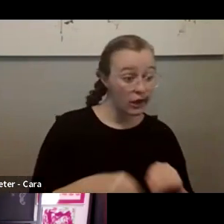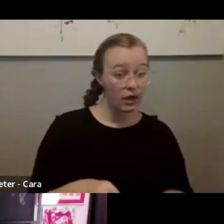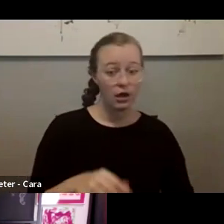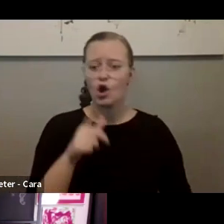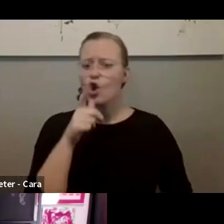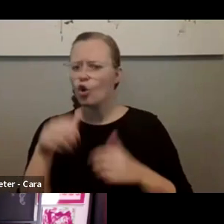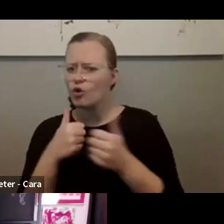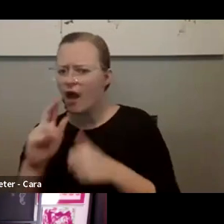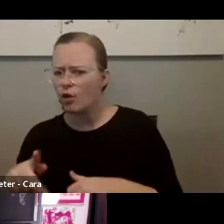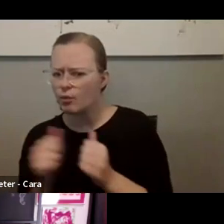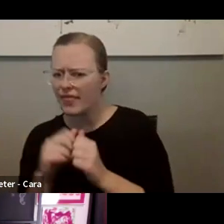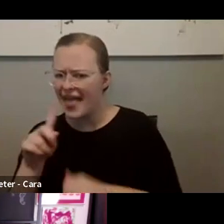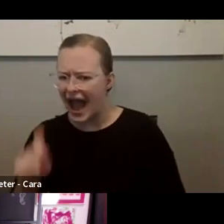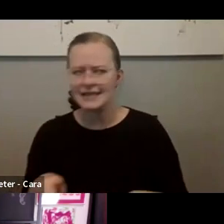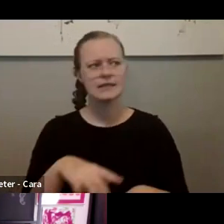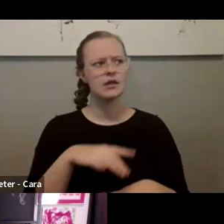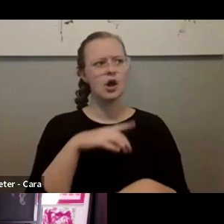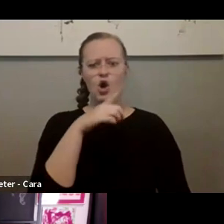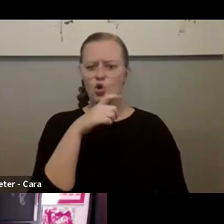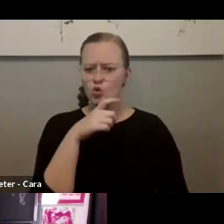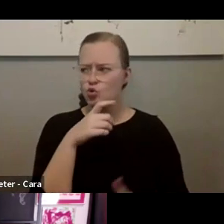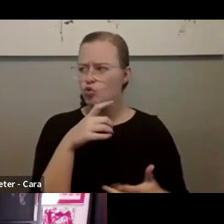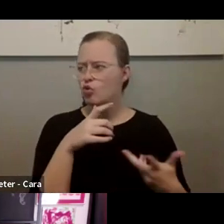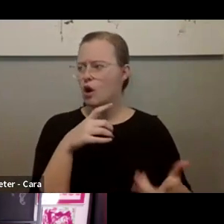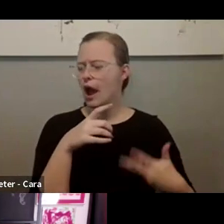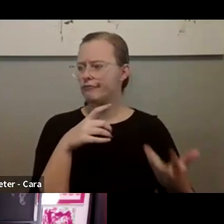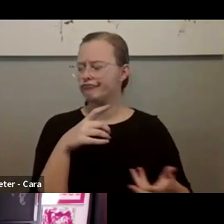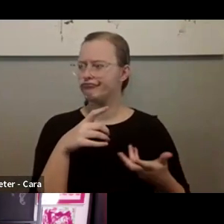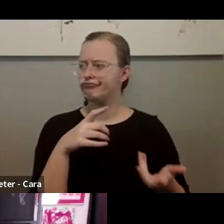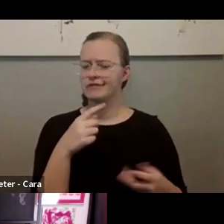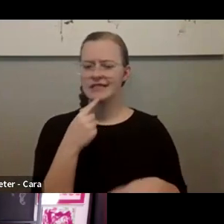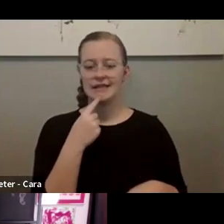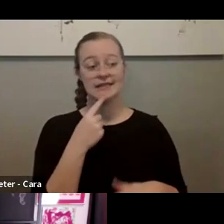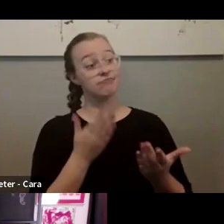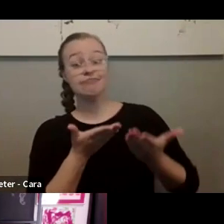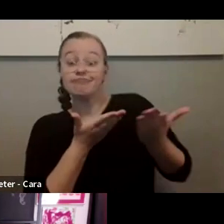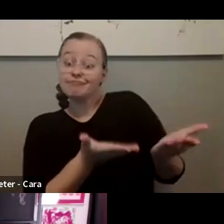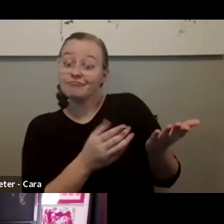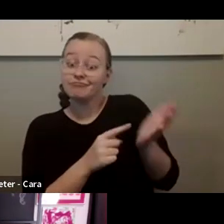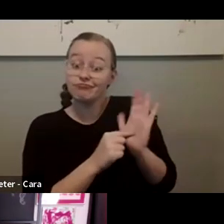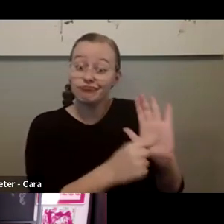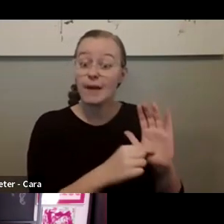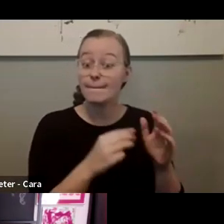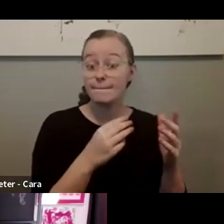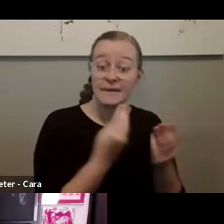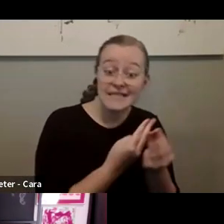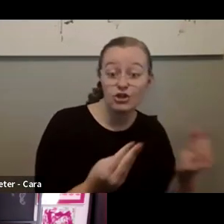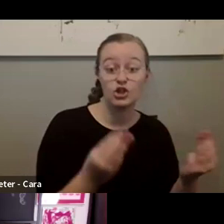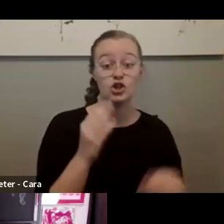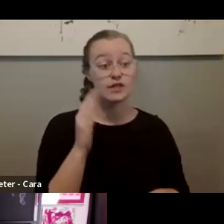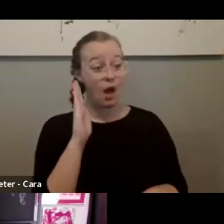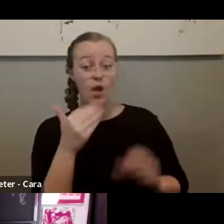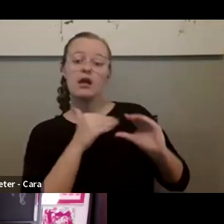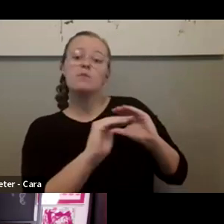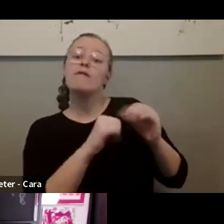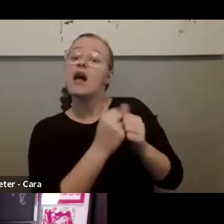make that ask, who's going to follow, you know, be the one to say, here's the materials or I'm going to email you and follow up with a, you know,